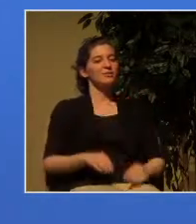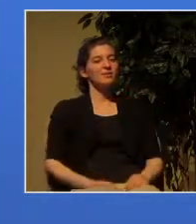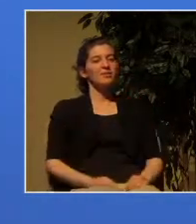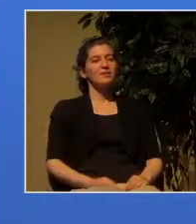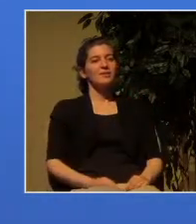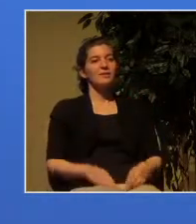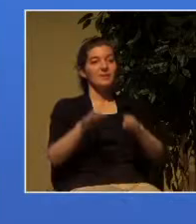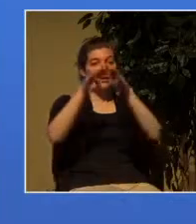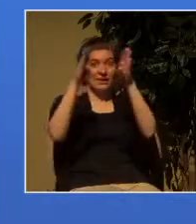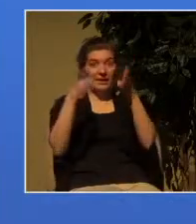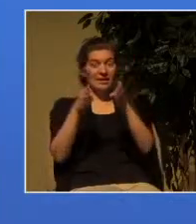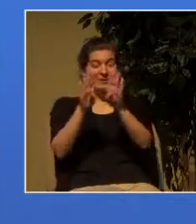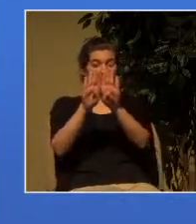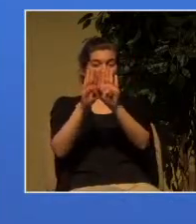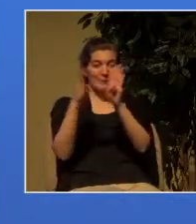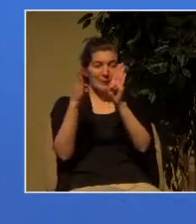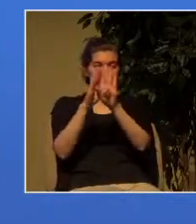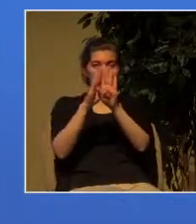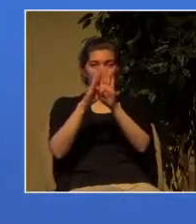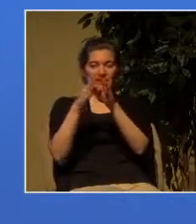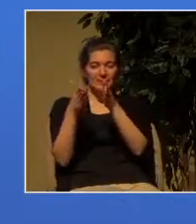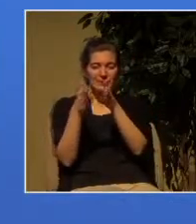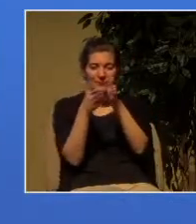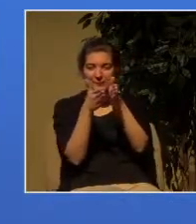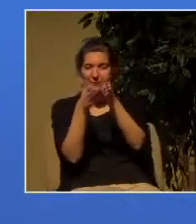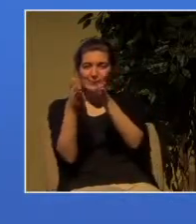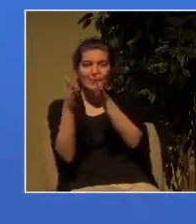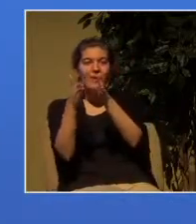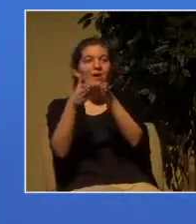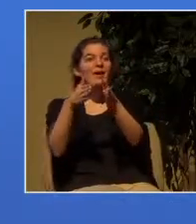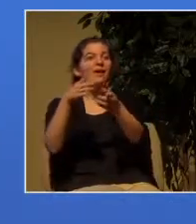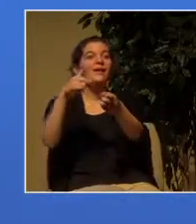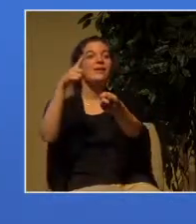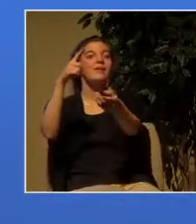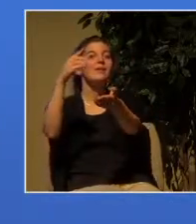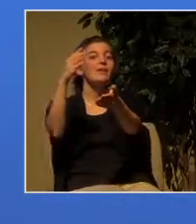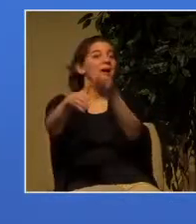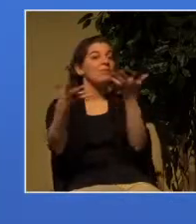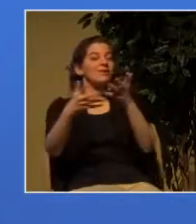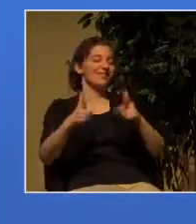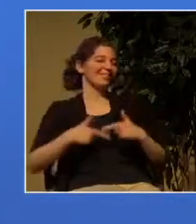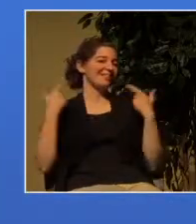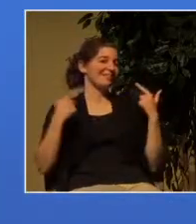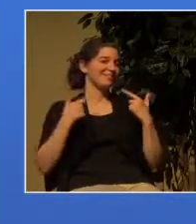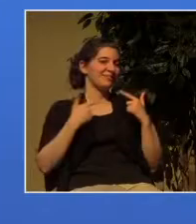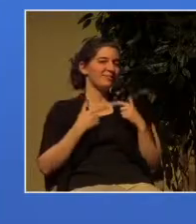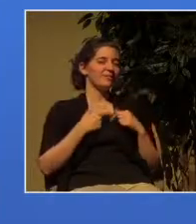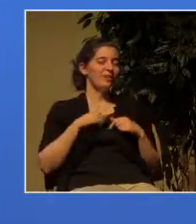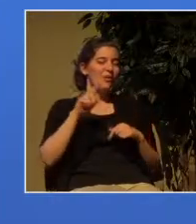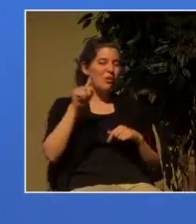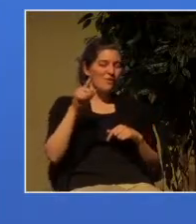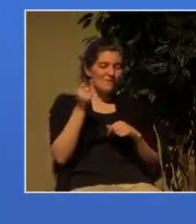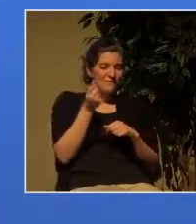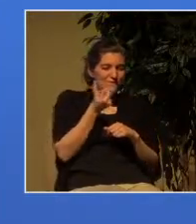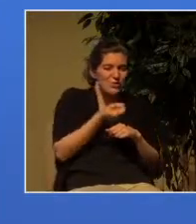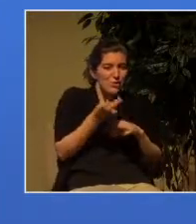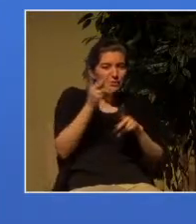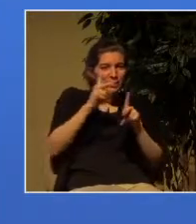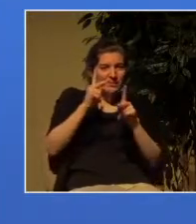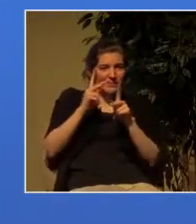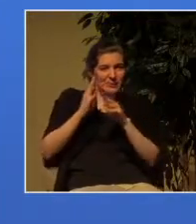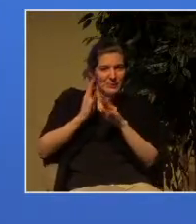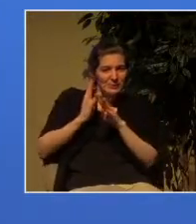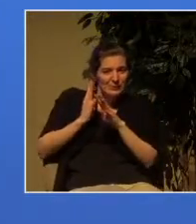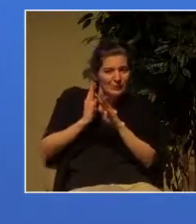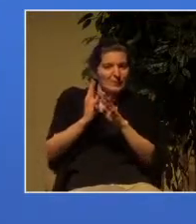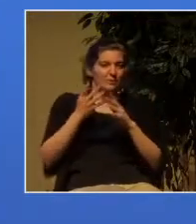and narrow the road that leads to life and only a few find it and that